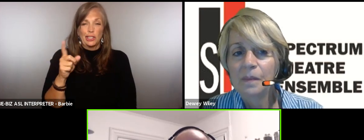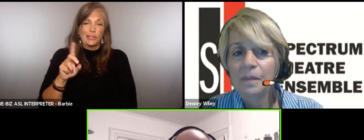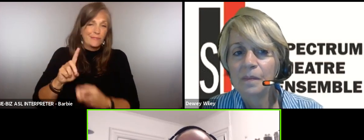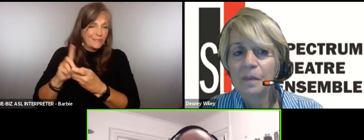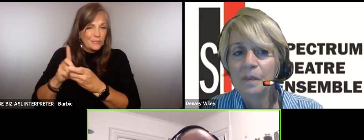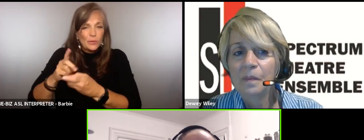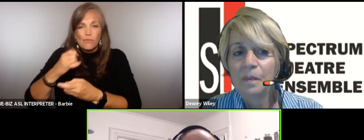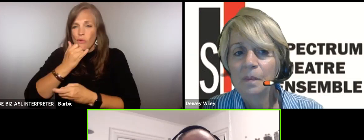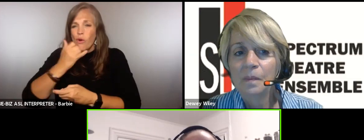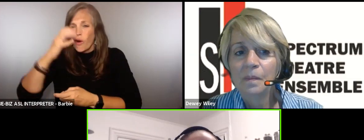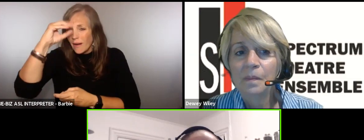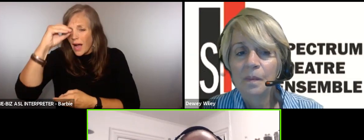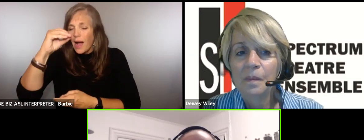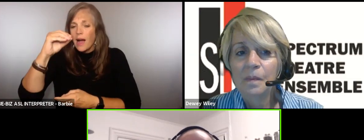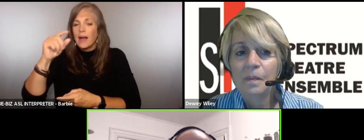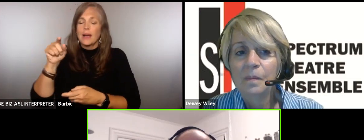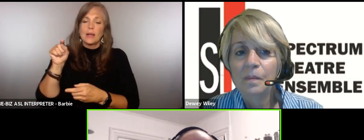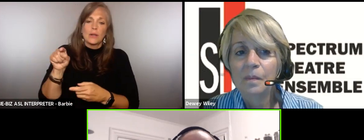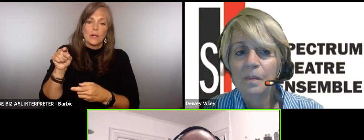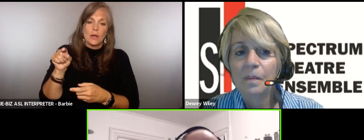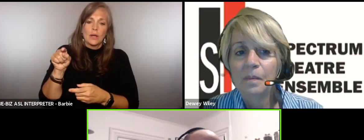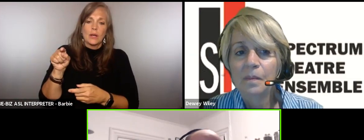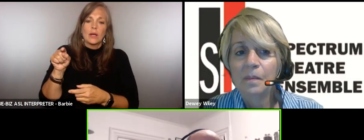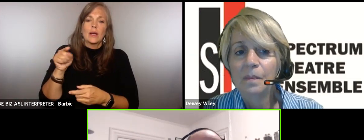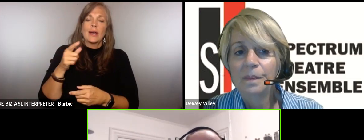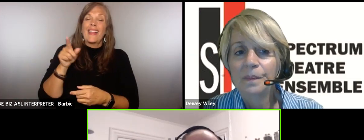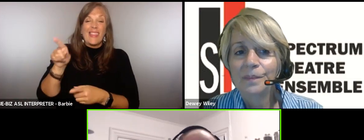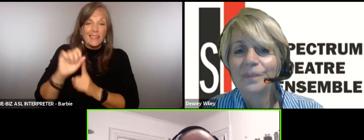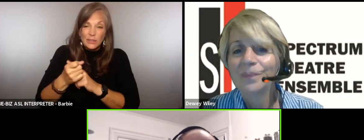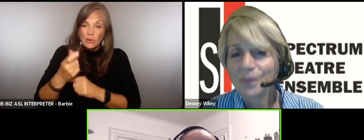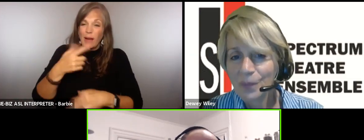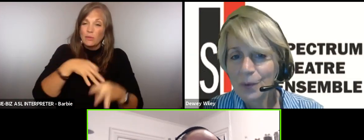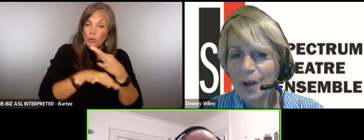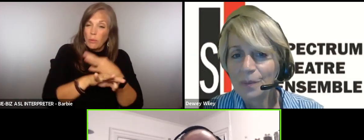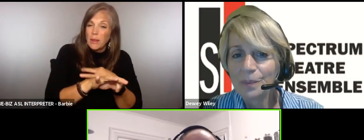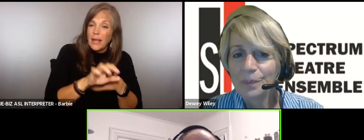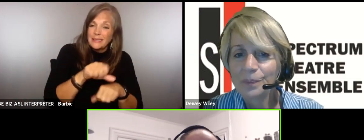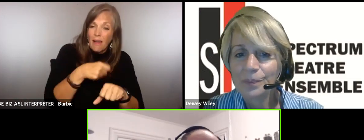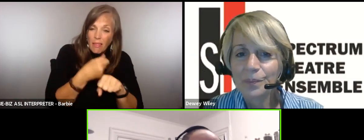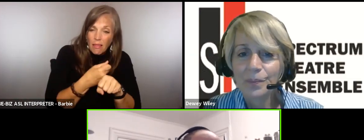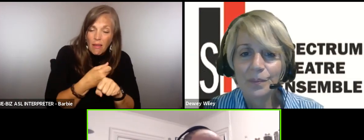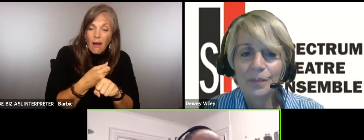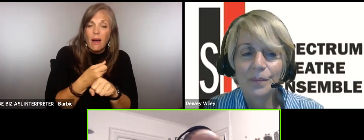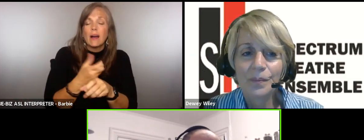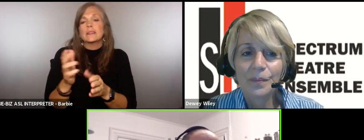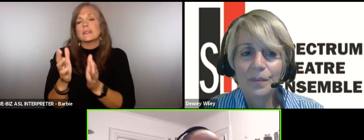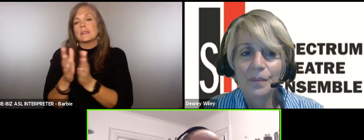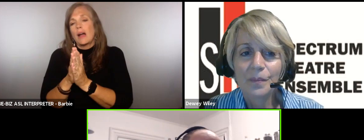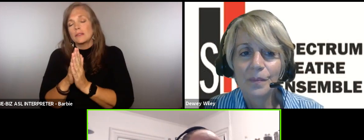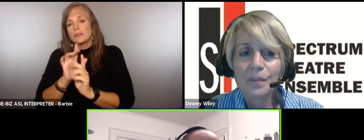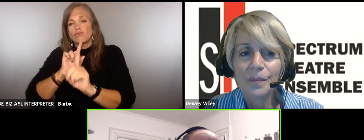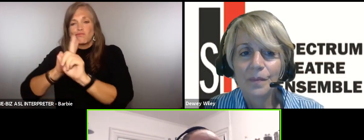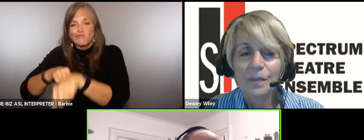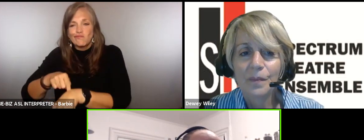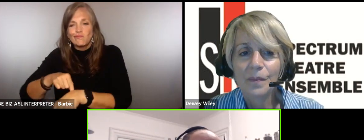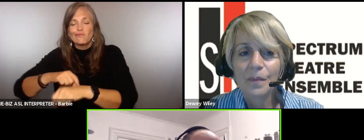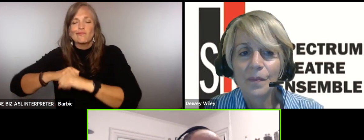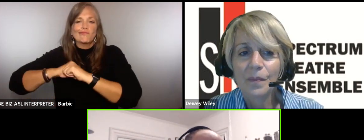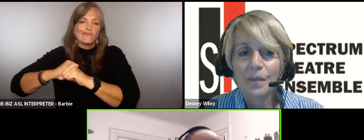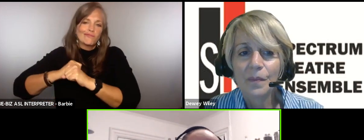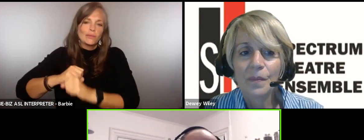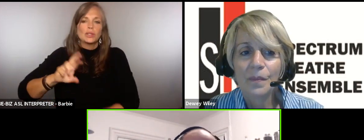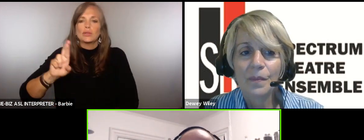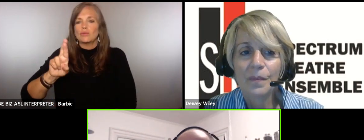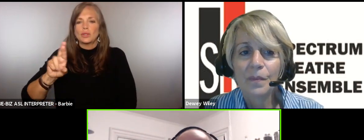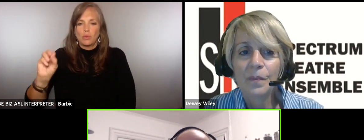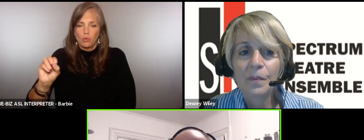it was one of those situations where you had to you know replace the locks get the restraining order all that sort of stuff and you know my